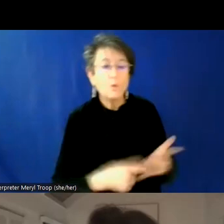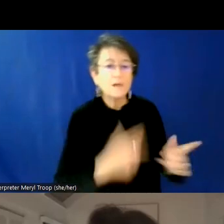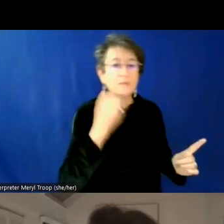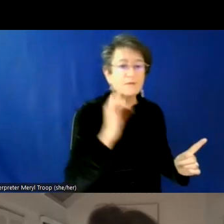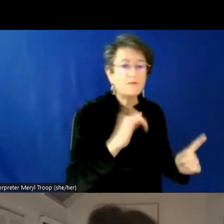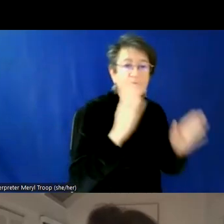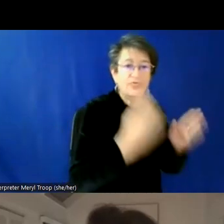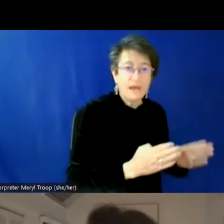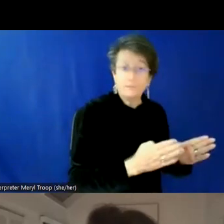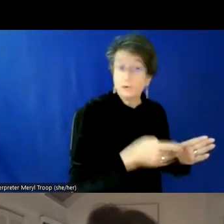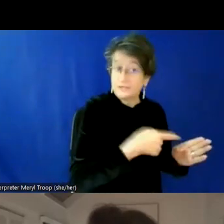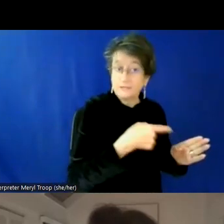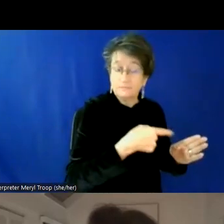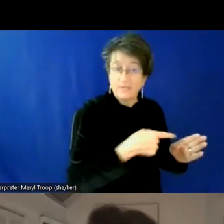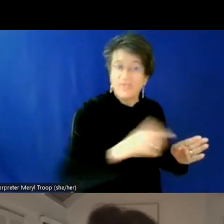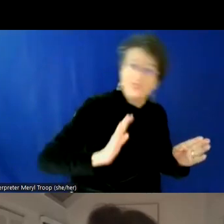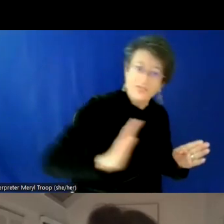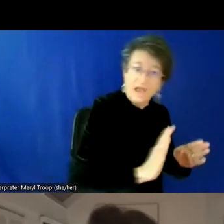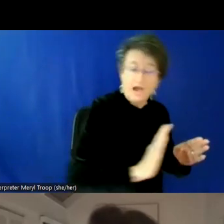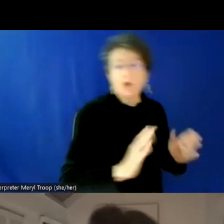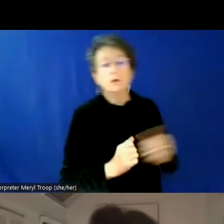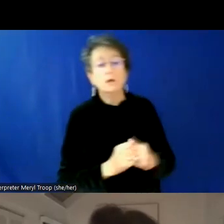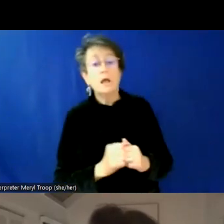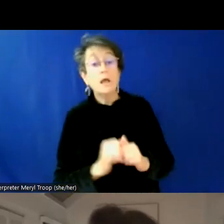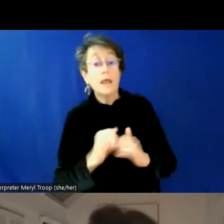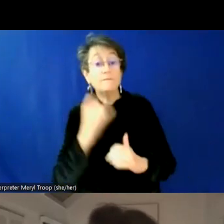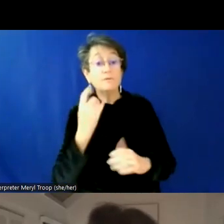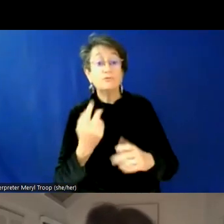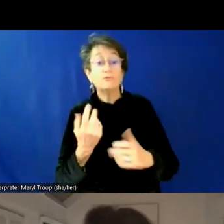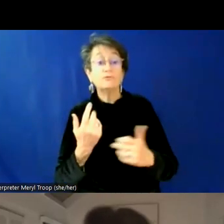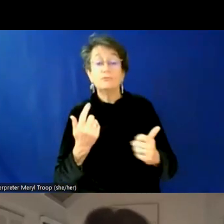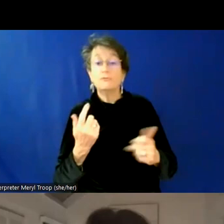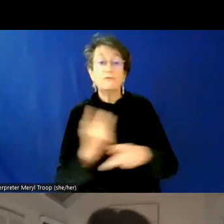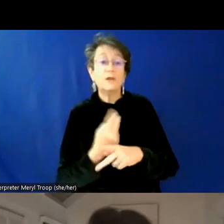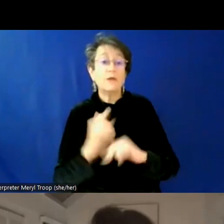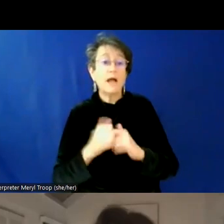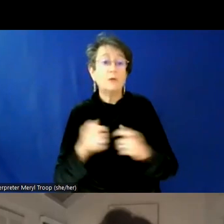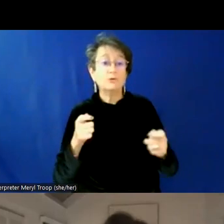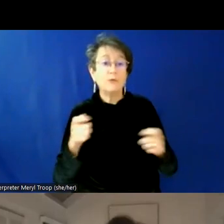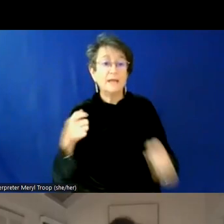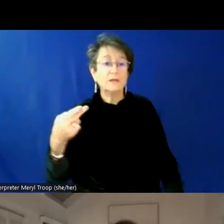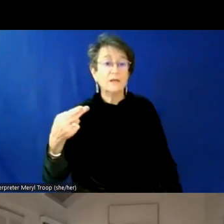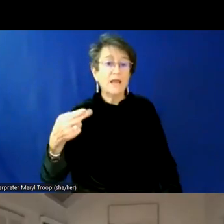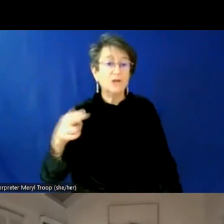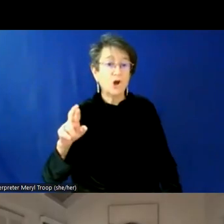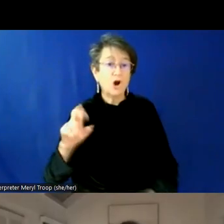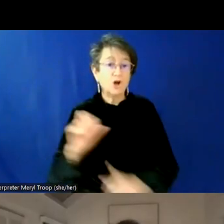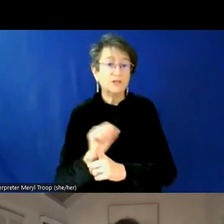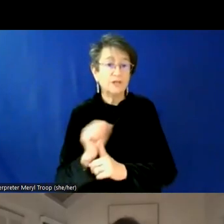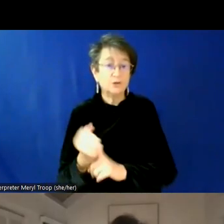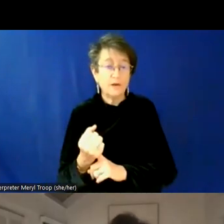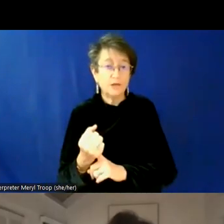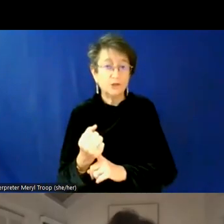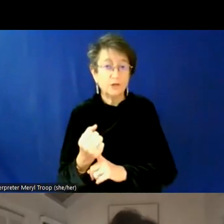so I think if, if you're trying to gauge, are you handling like an HR situation correctly, uh, involving a gender